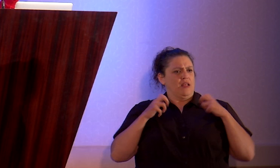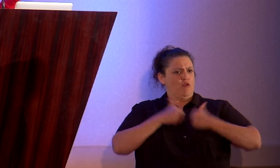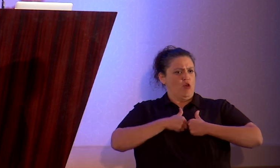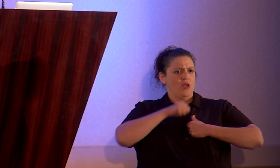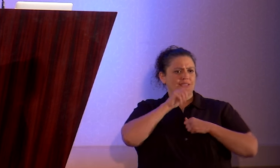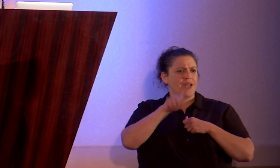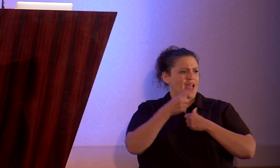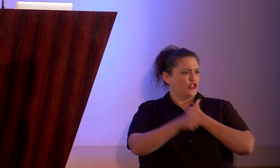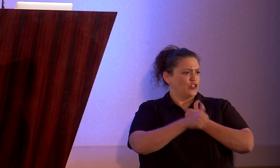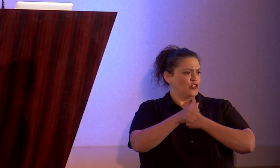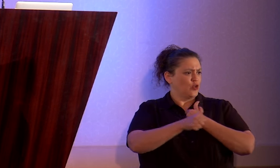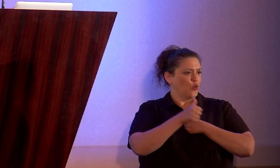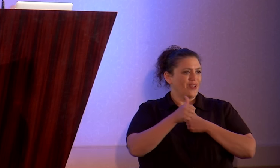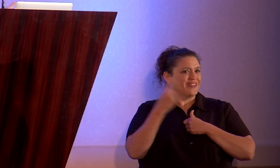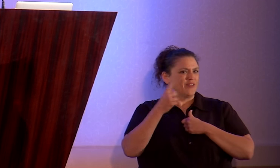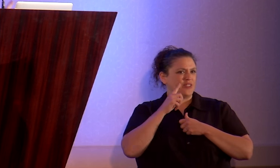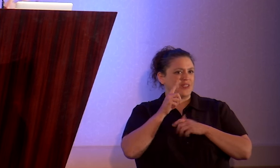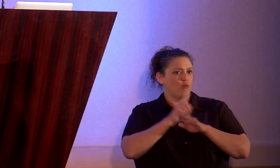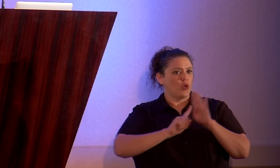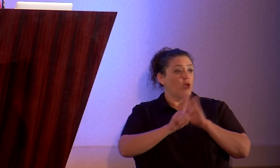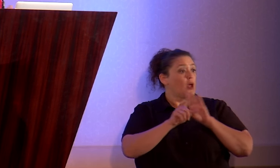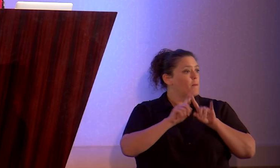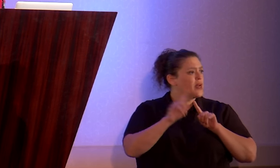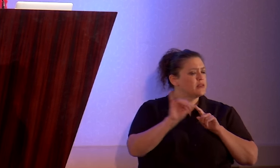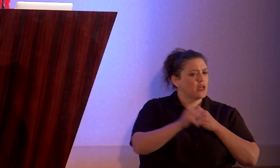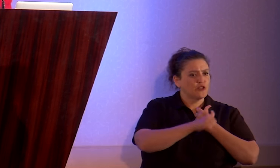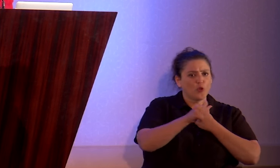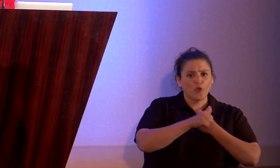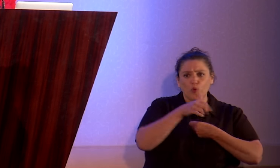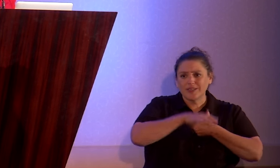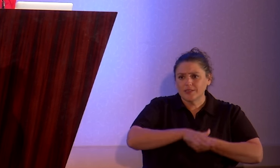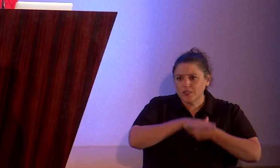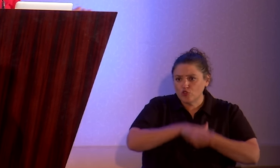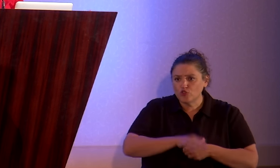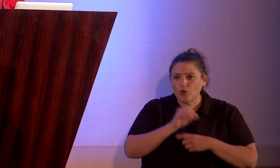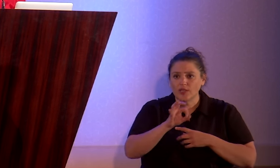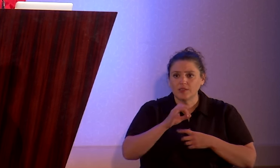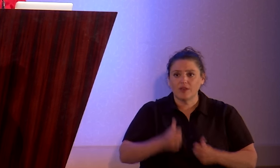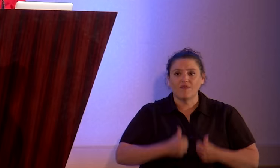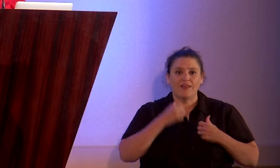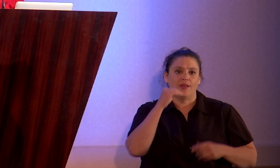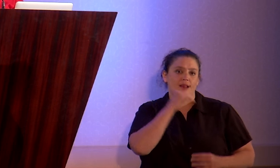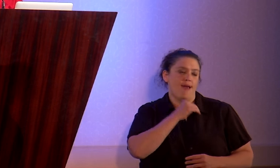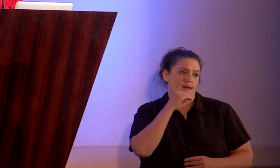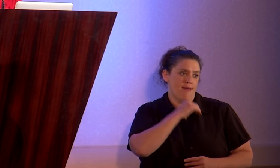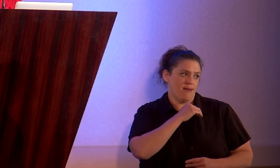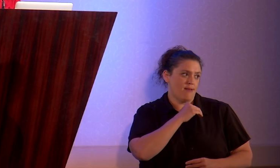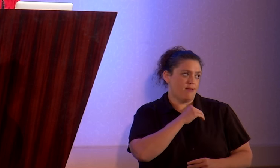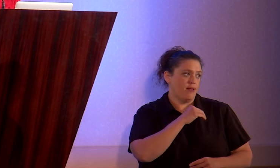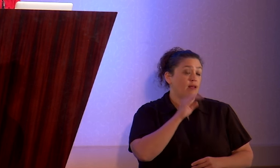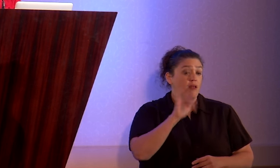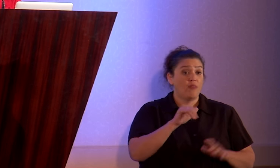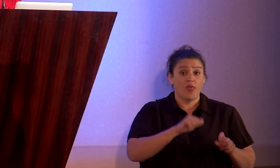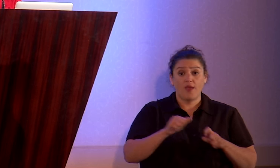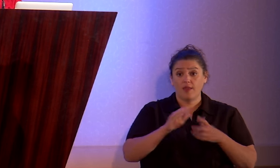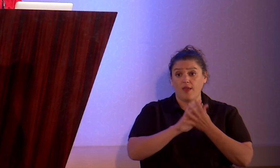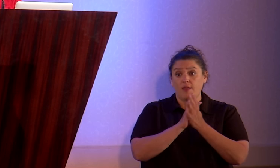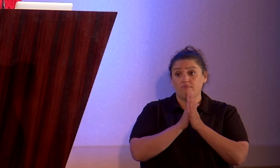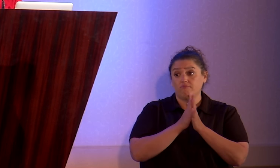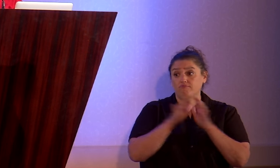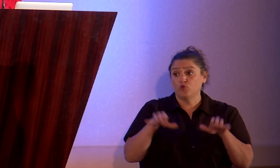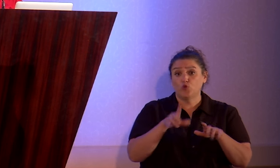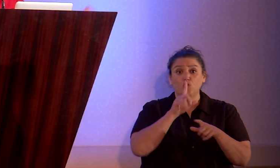the risk of being outed. It involves the risk and the stress of living a lie. And that can do real damage.